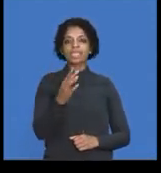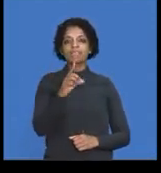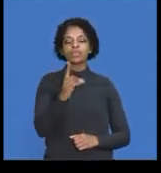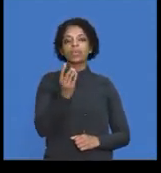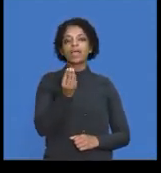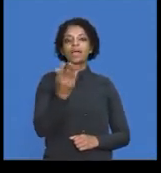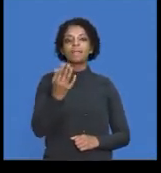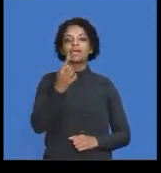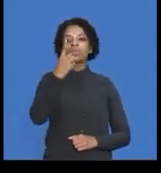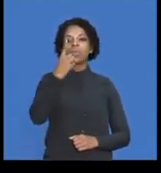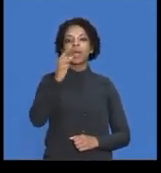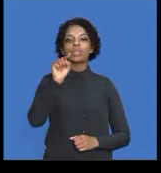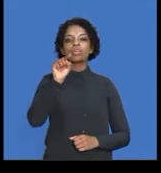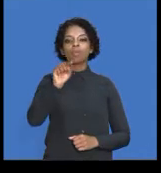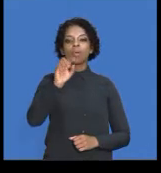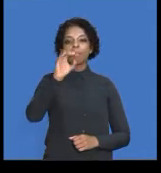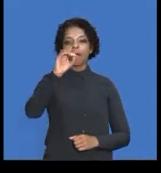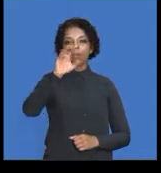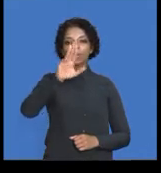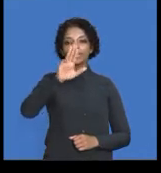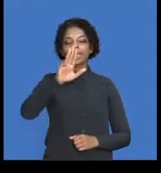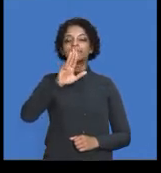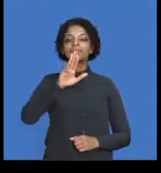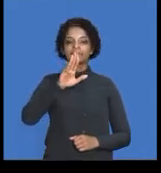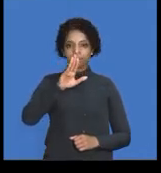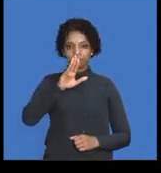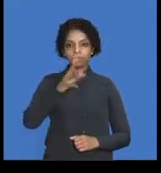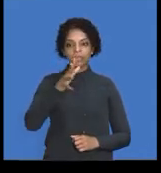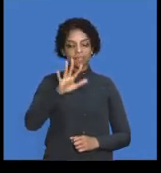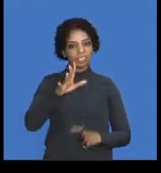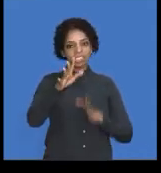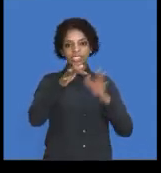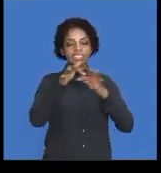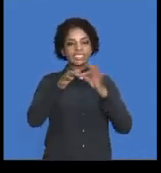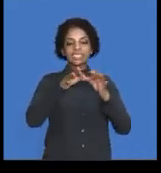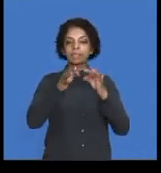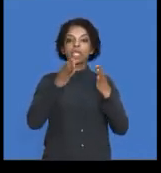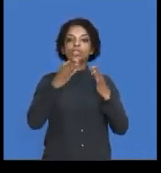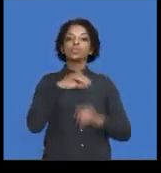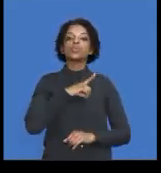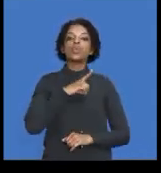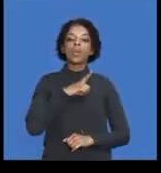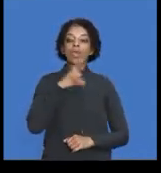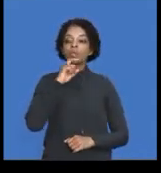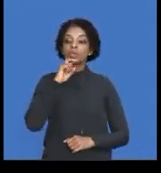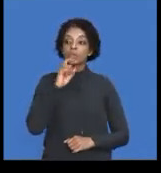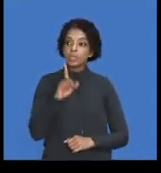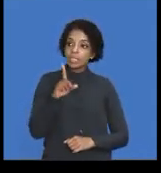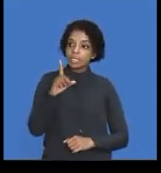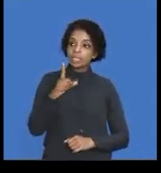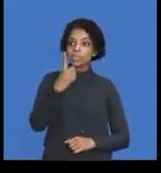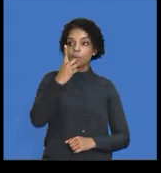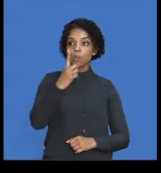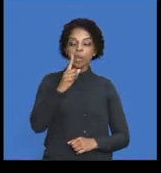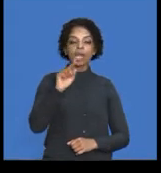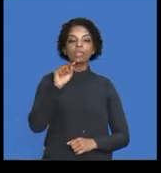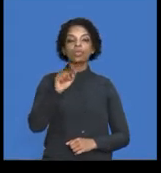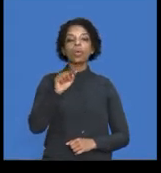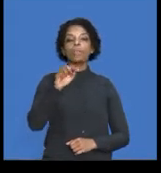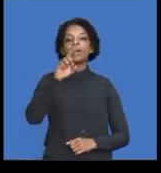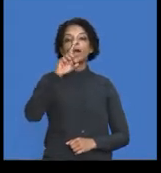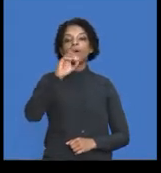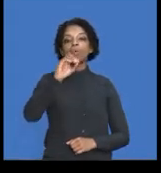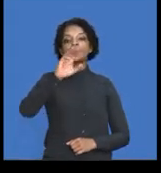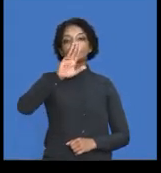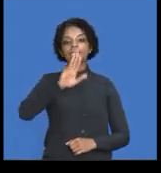the 1,09, which we're using as, I'm explaining to you why we're using the 1,09. And that's your